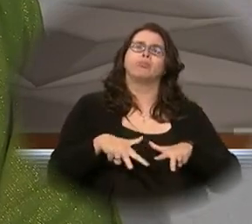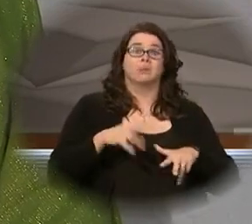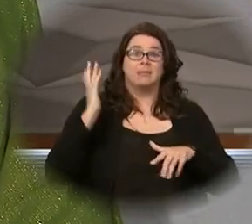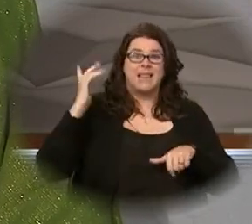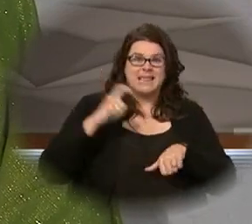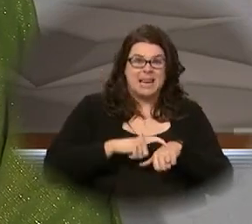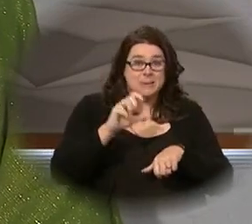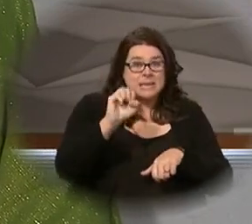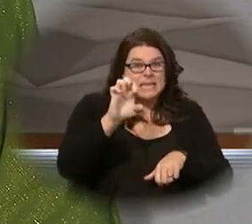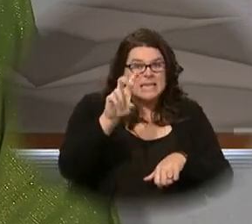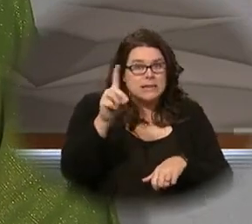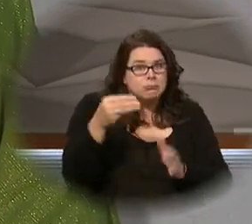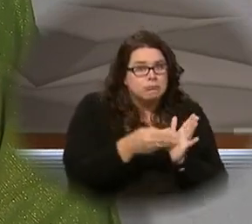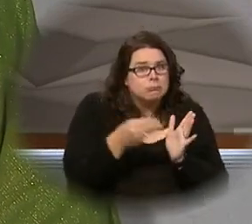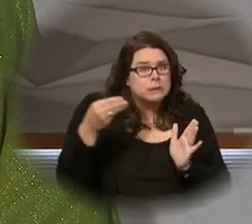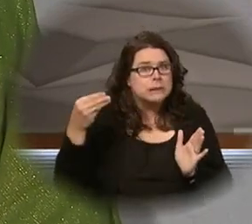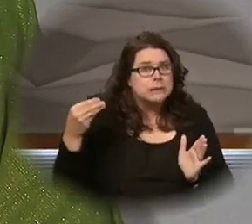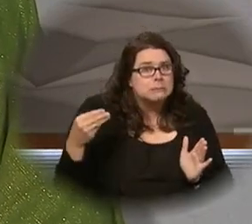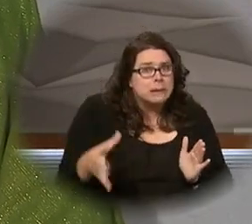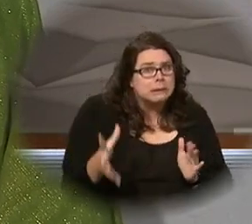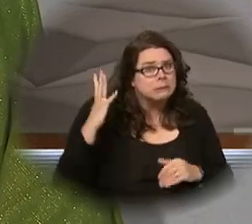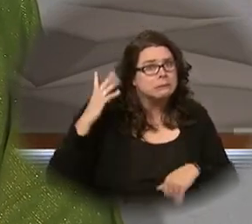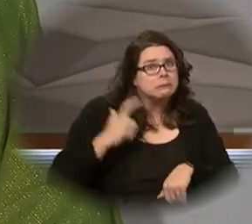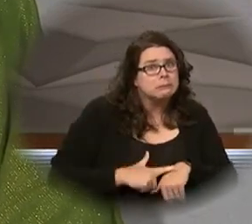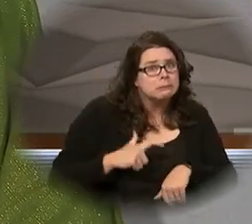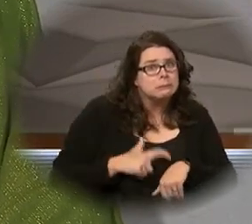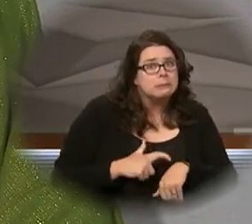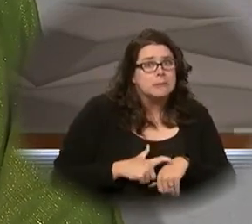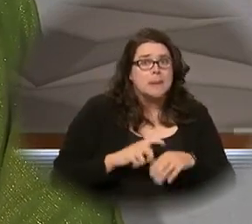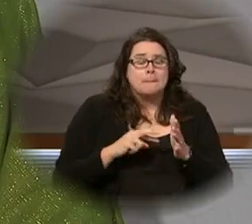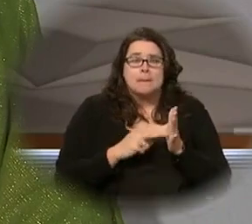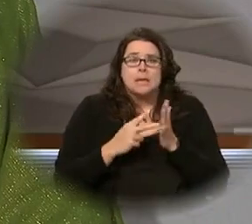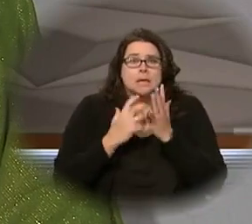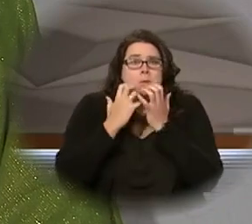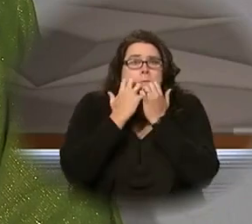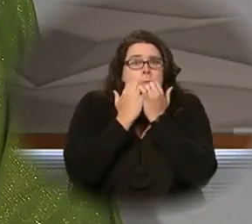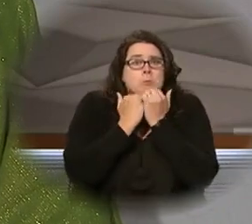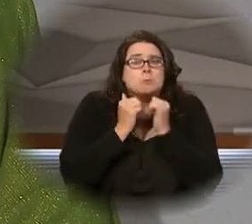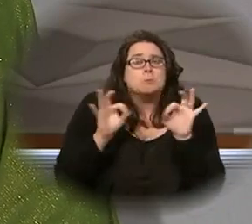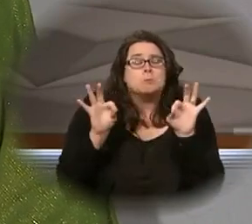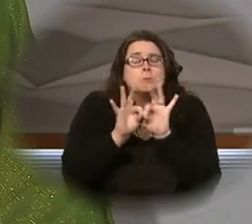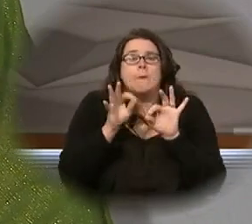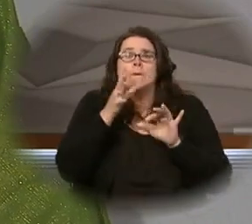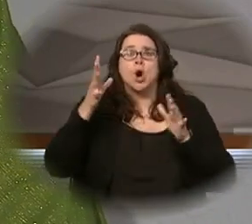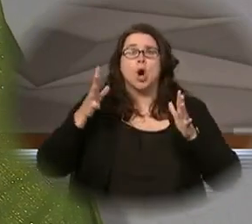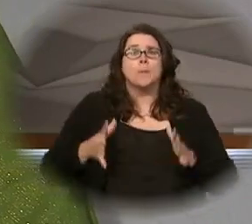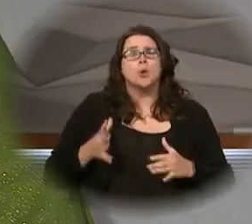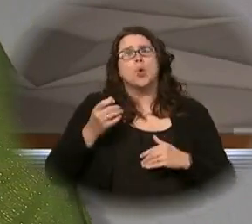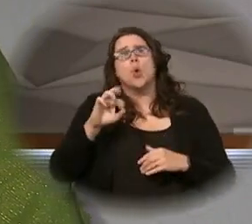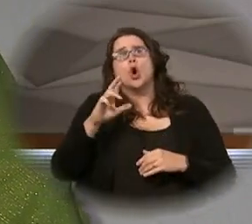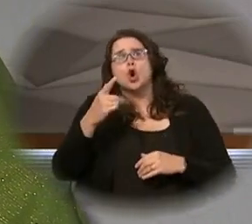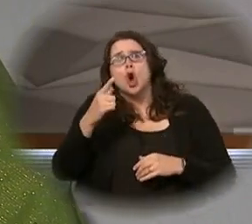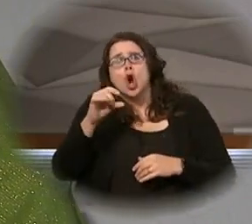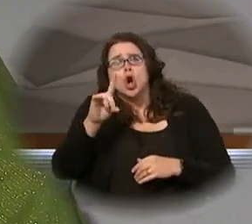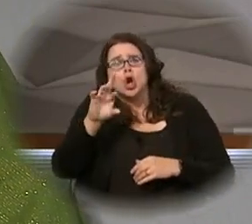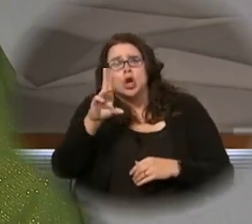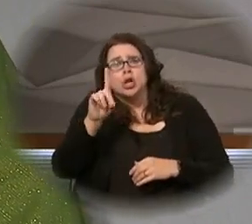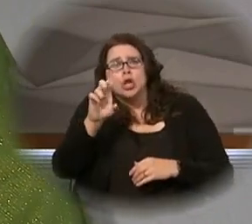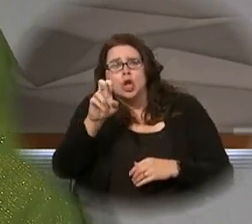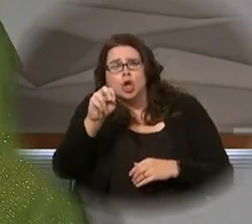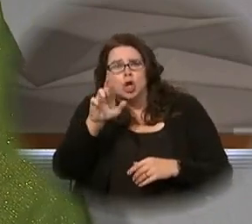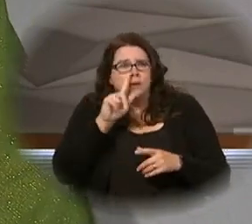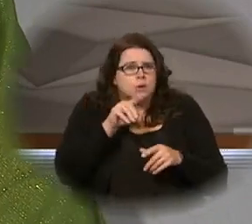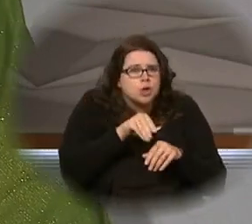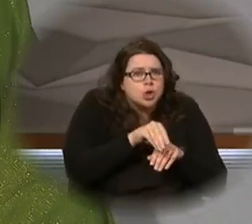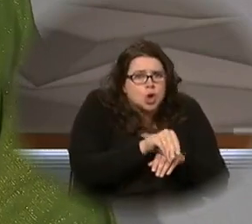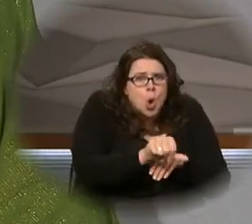those days, seed was very expensive. And so, it was always deemed the farmer or the gardener to sow it very carefully and